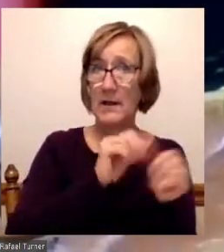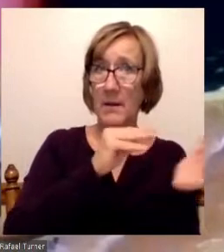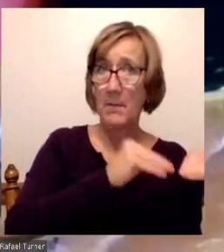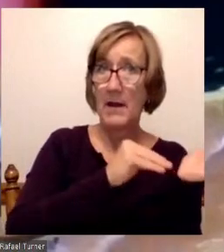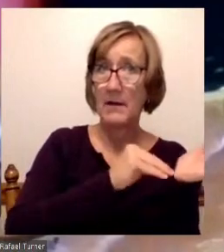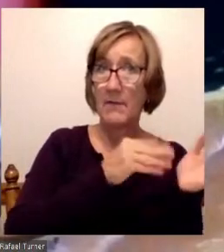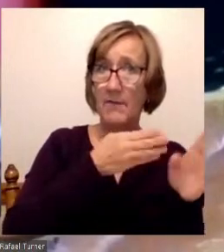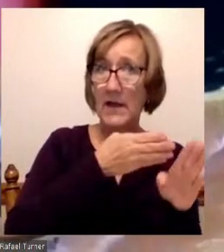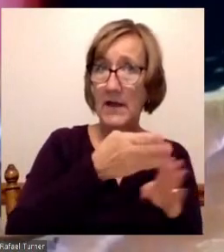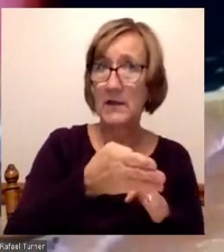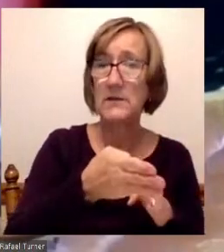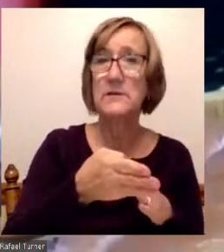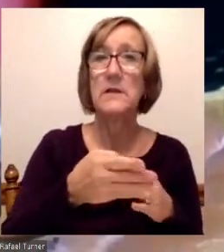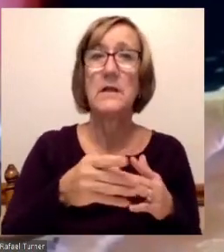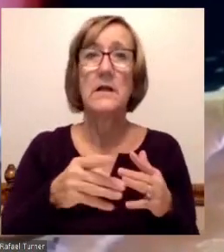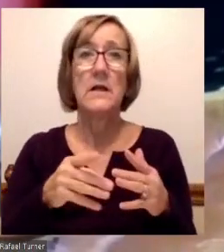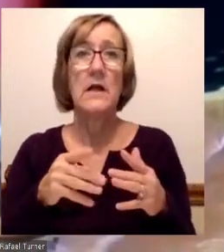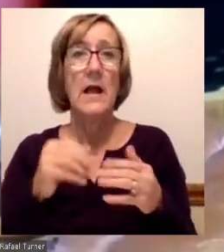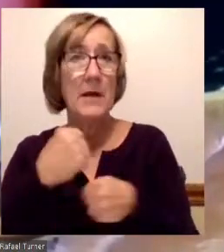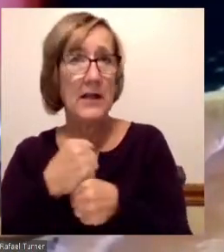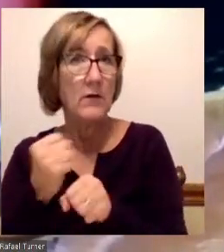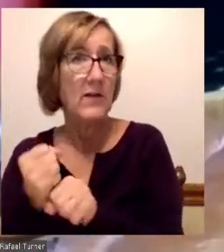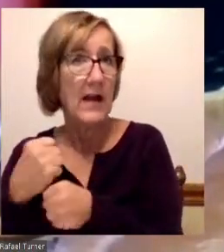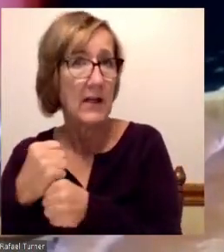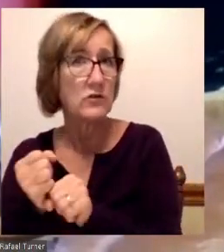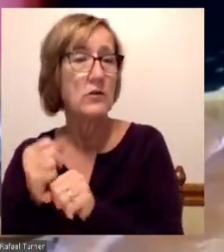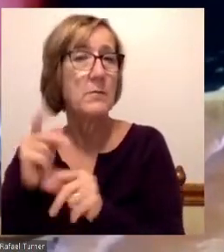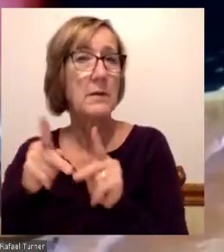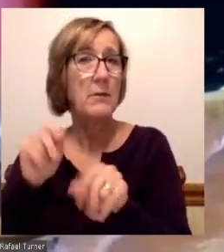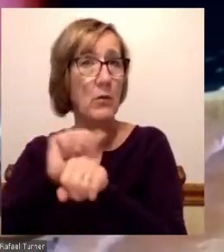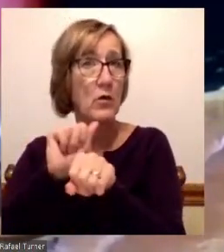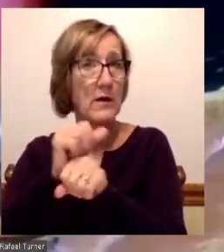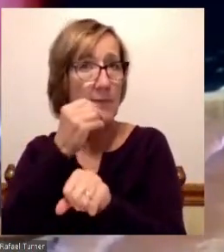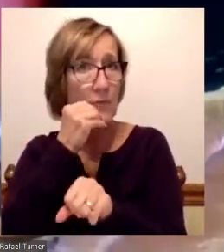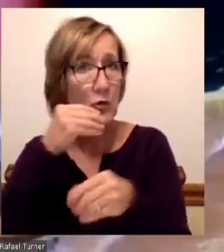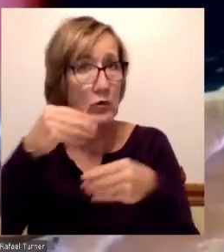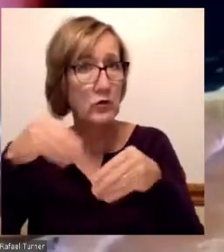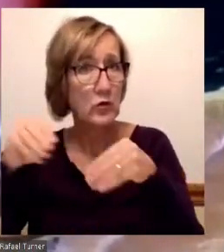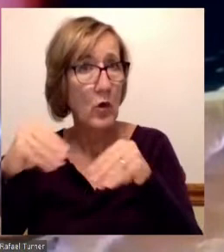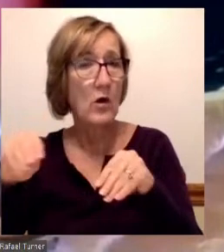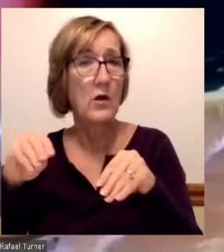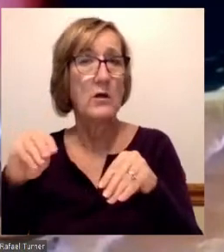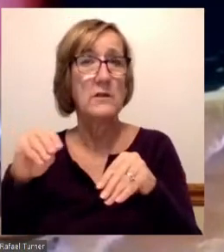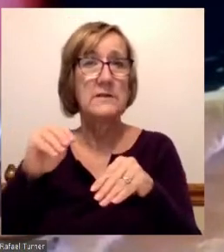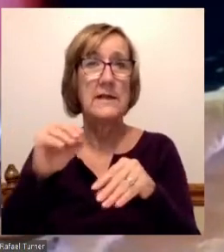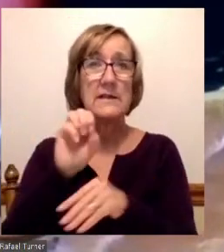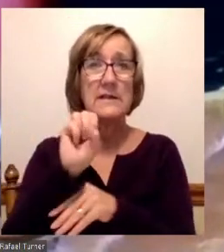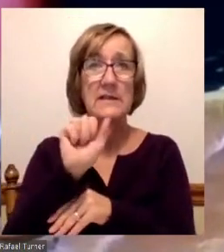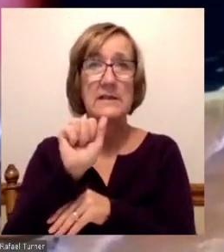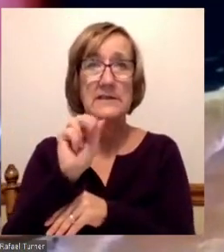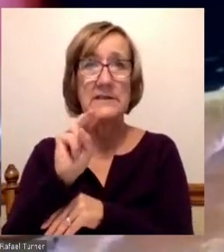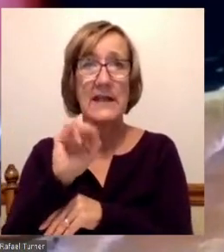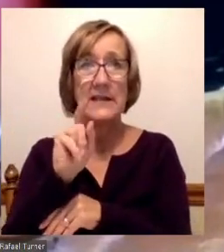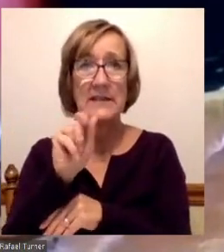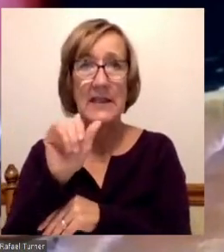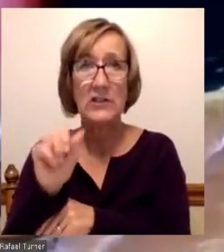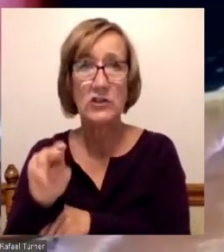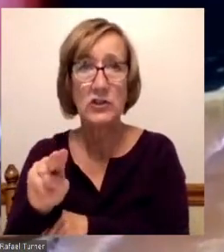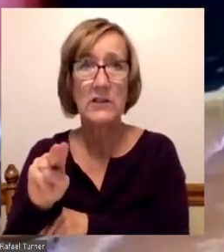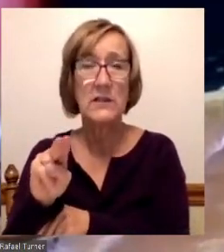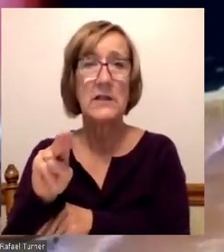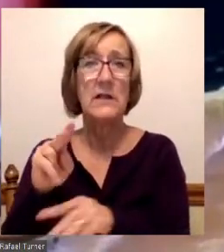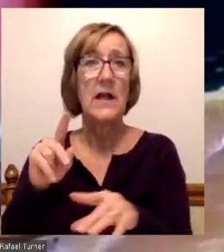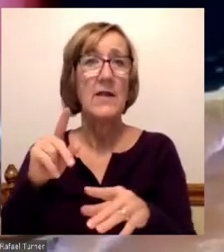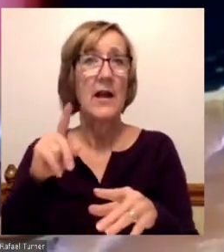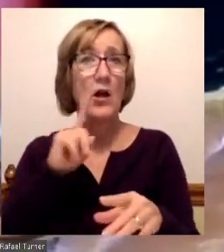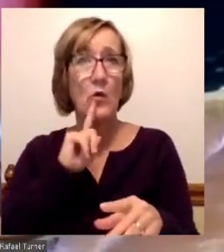manufacturing, those that are working at grocery stores and in sanitation and other fields that are essential frontline workers that cannot take